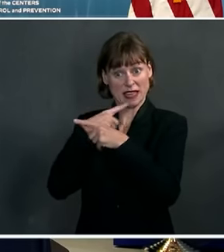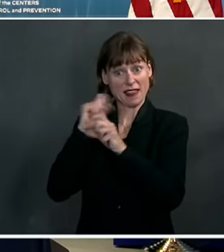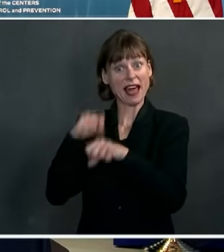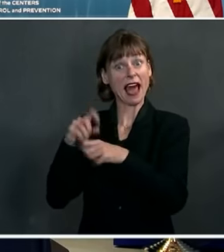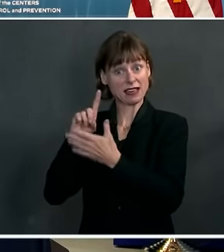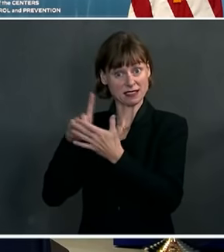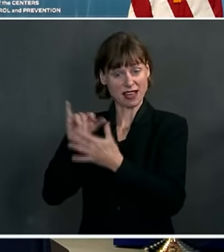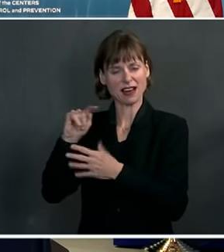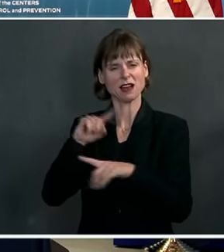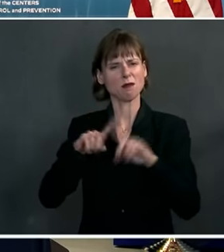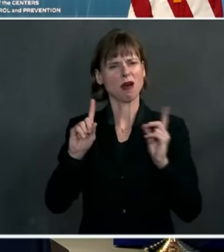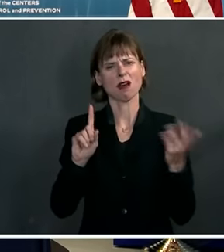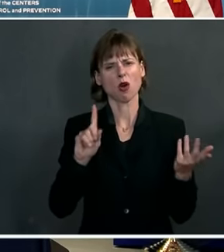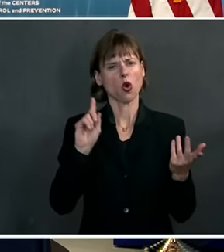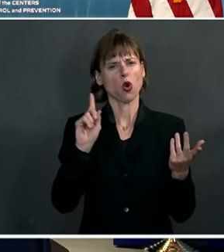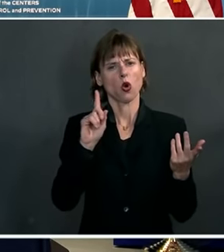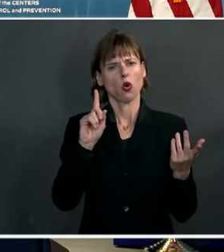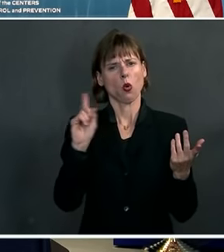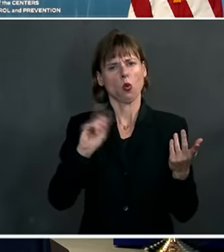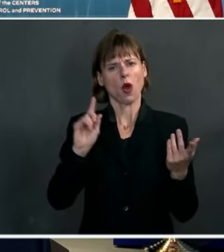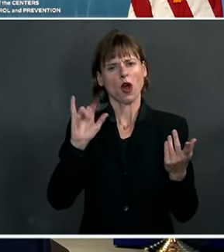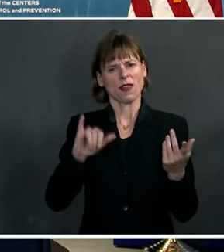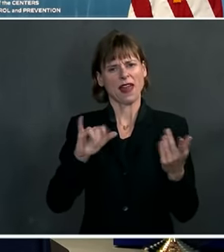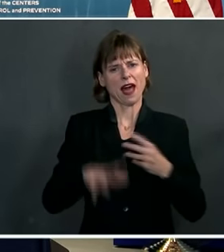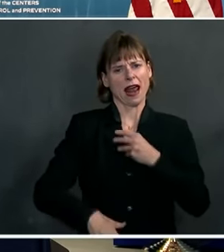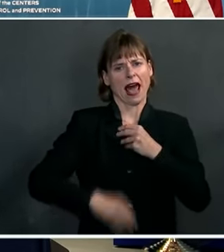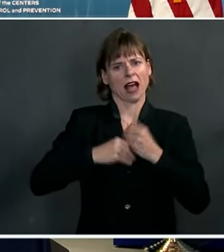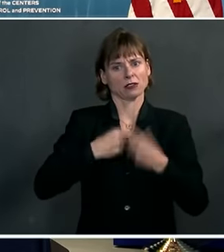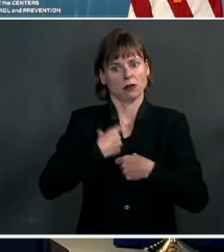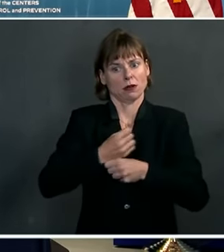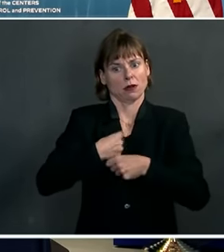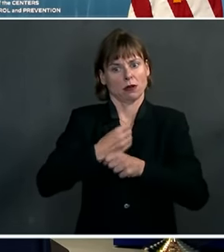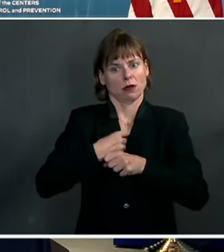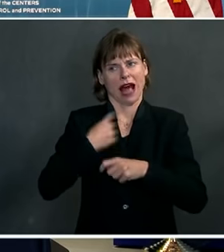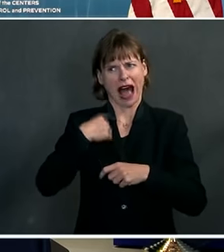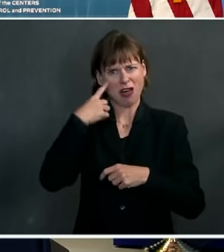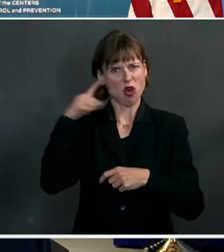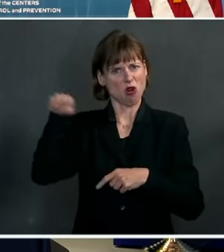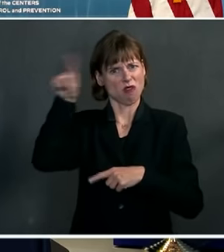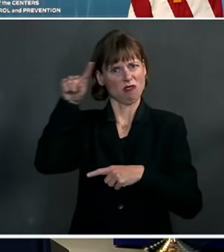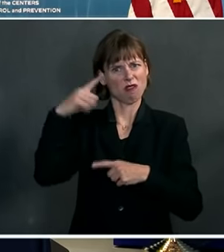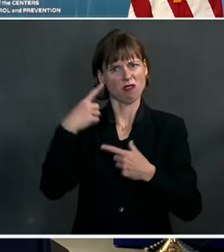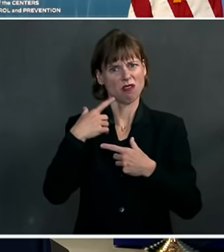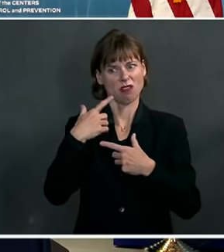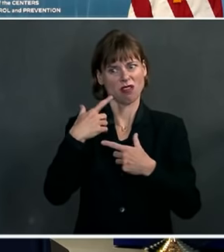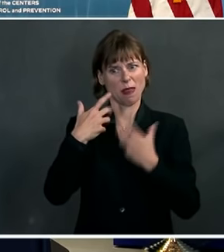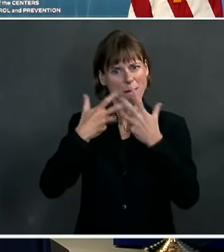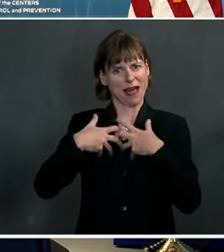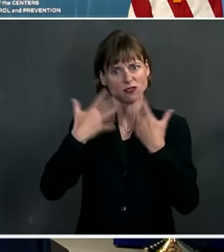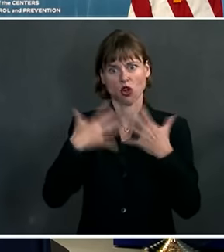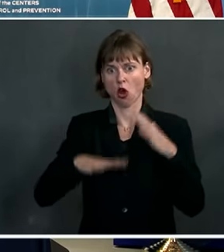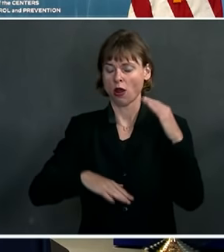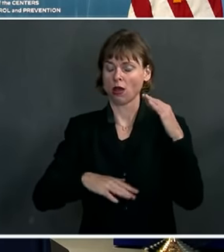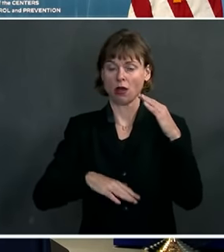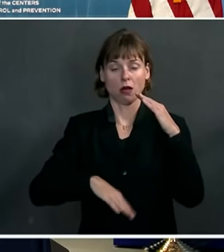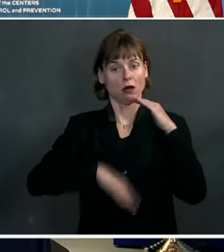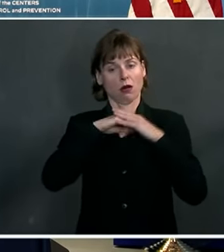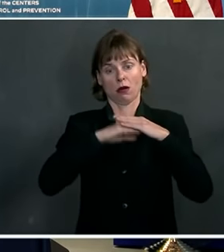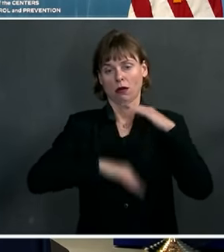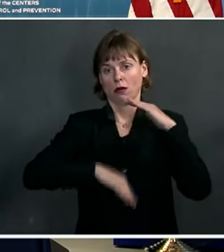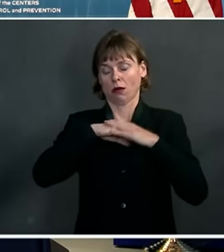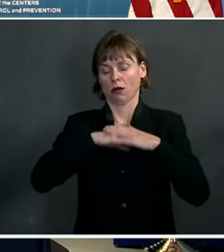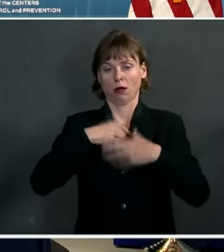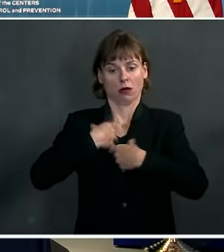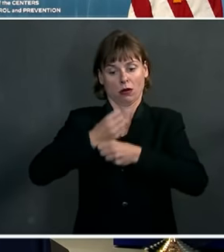extra manufacturing capacity going to come from? Aren't the vaccine makers already tapped out making the existing vaccines? So